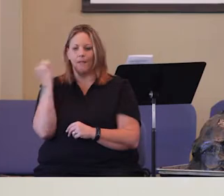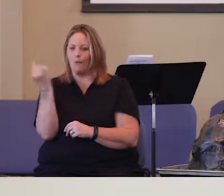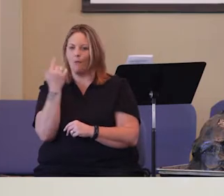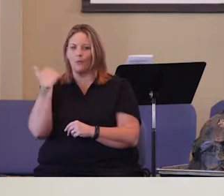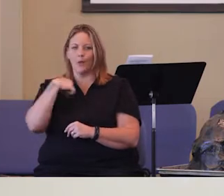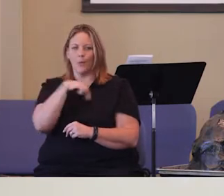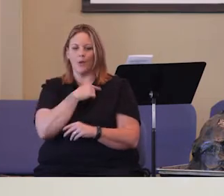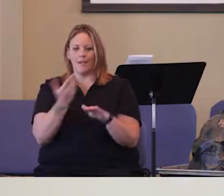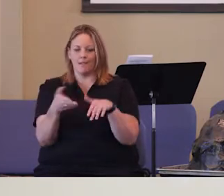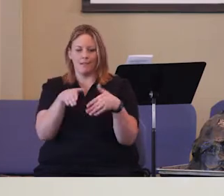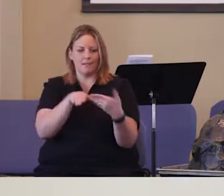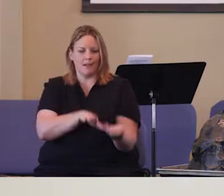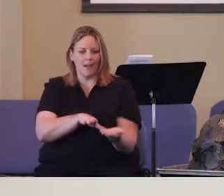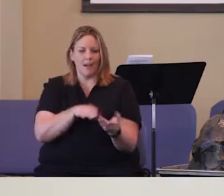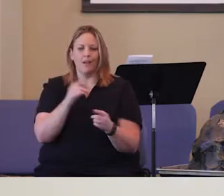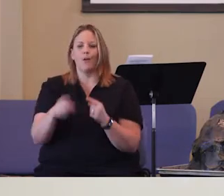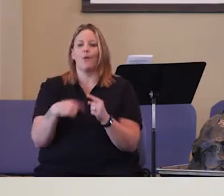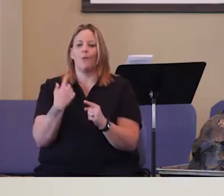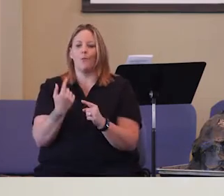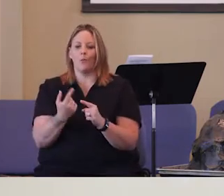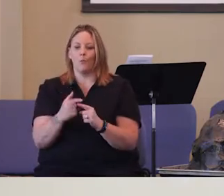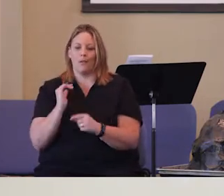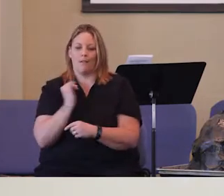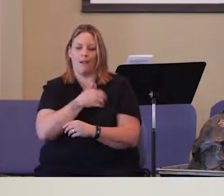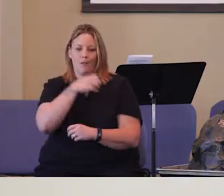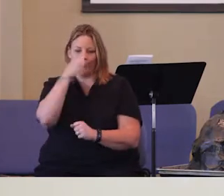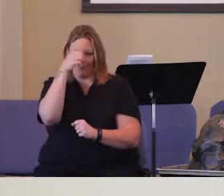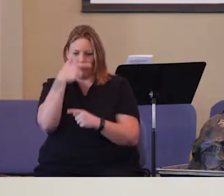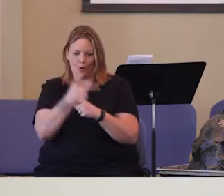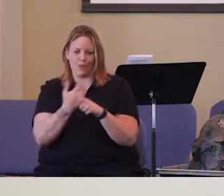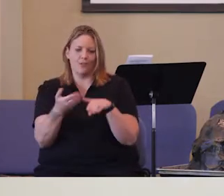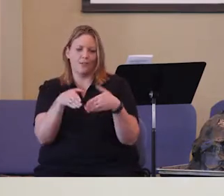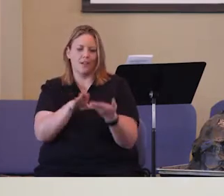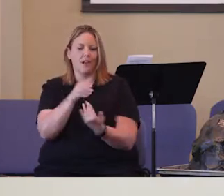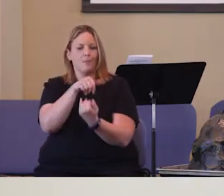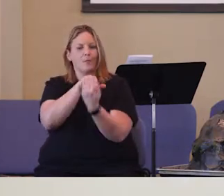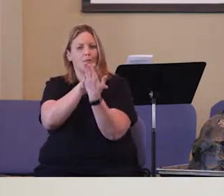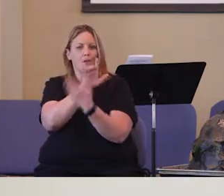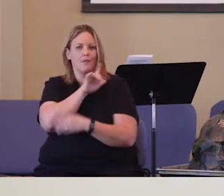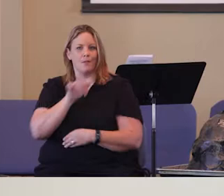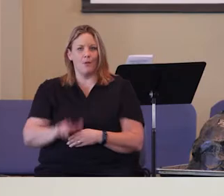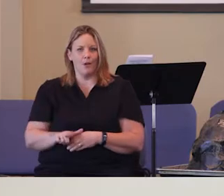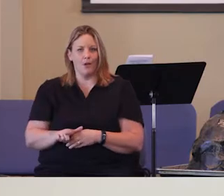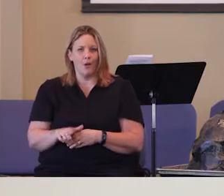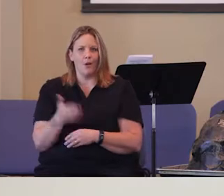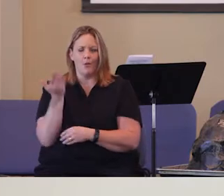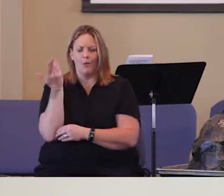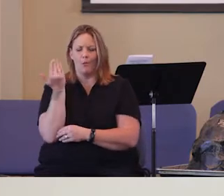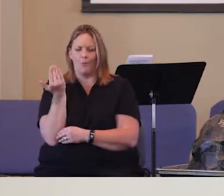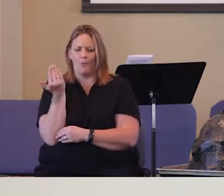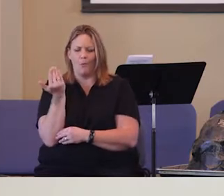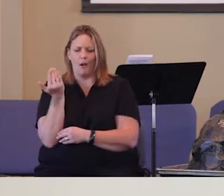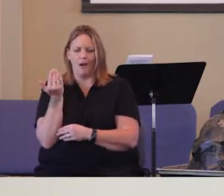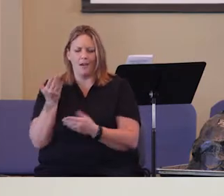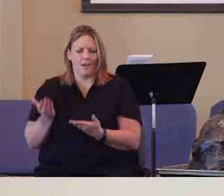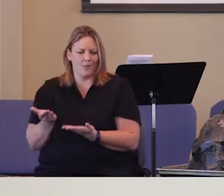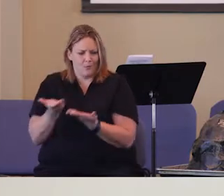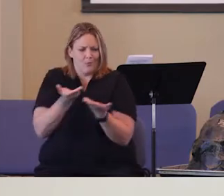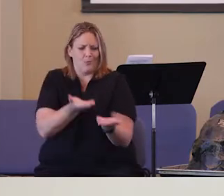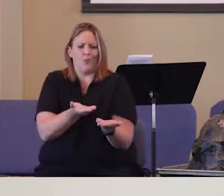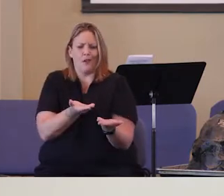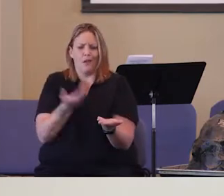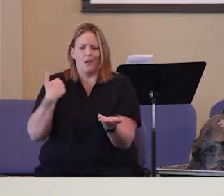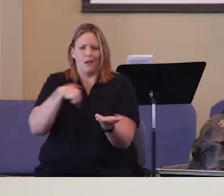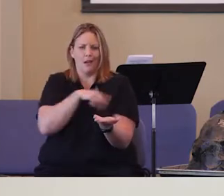when our brethren died before the Lord. Why have you brought us up, why have you brought up the assembly of our Lord